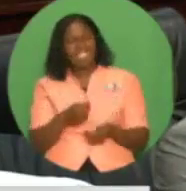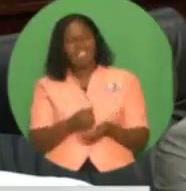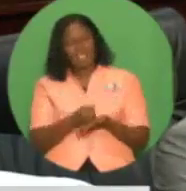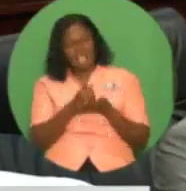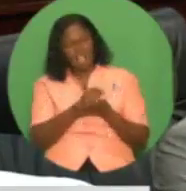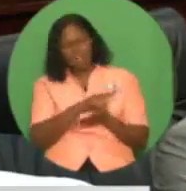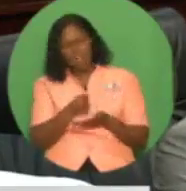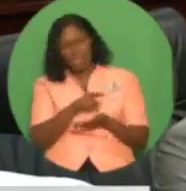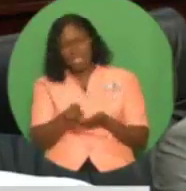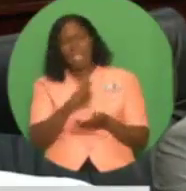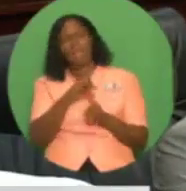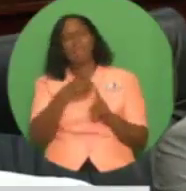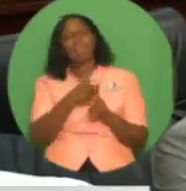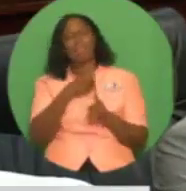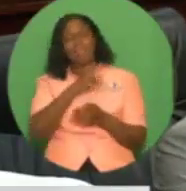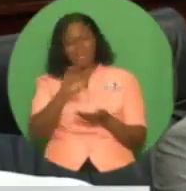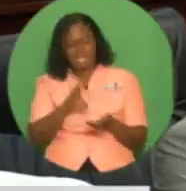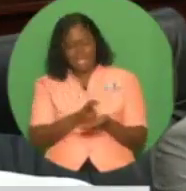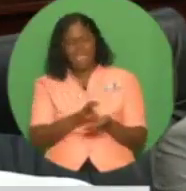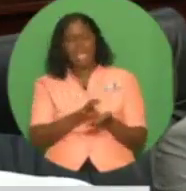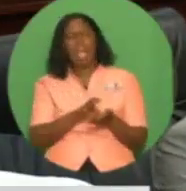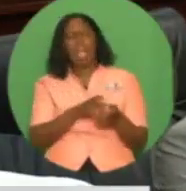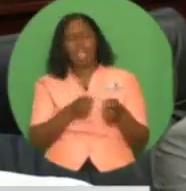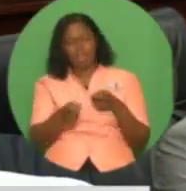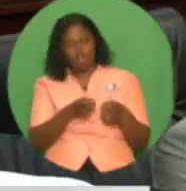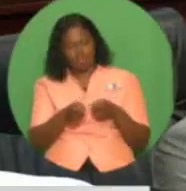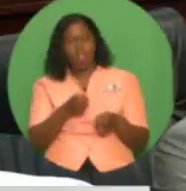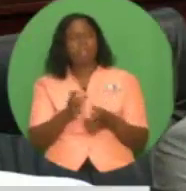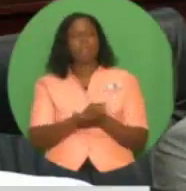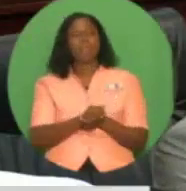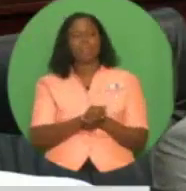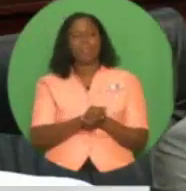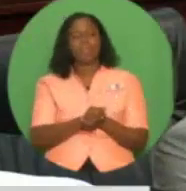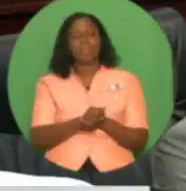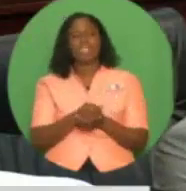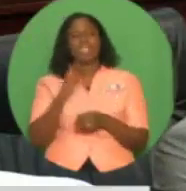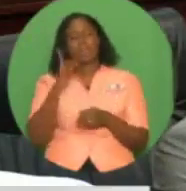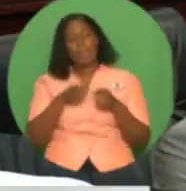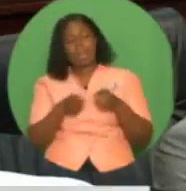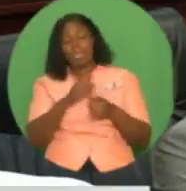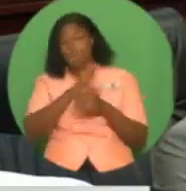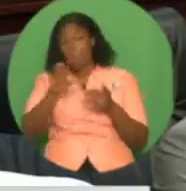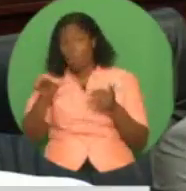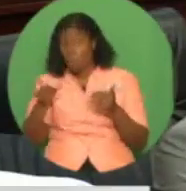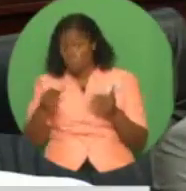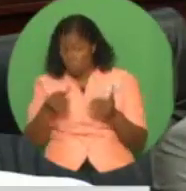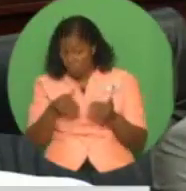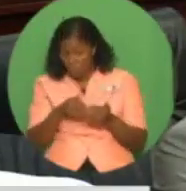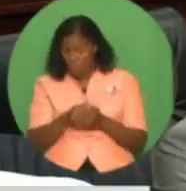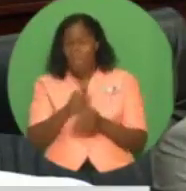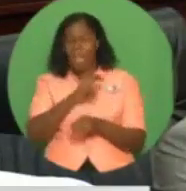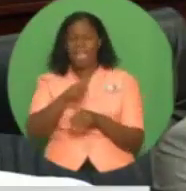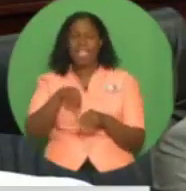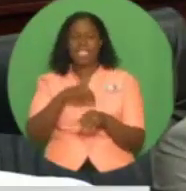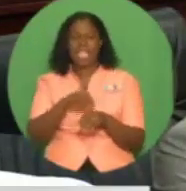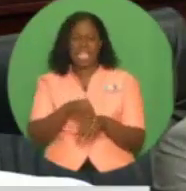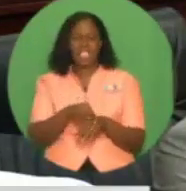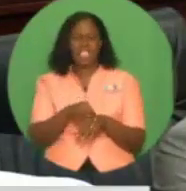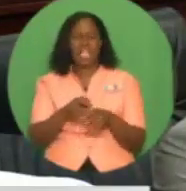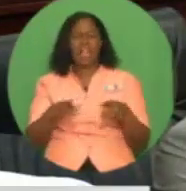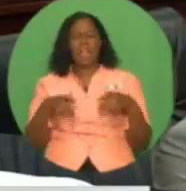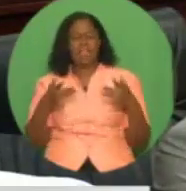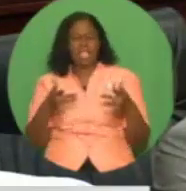Operational Command Center will monitor and manage all major national events. Madam Speaker, we are also